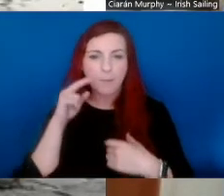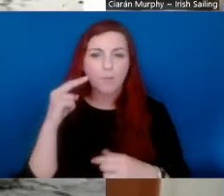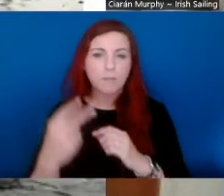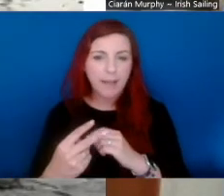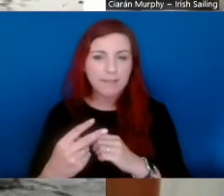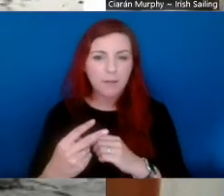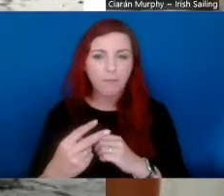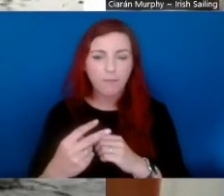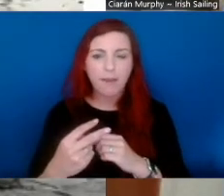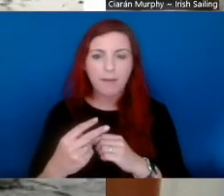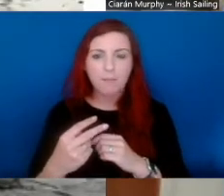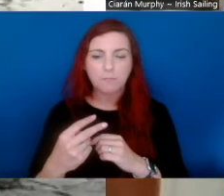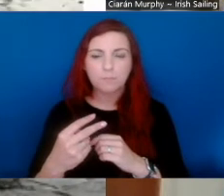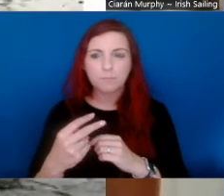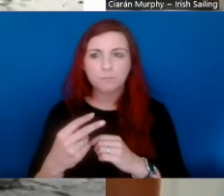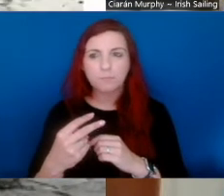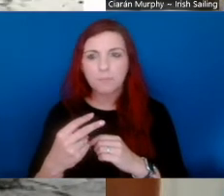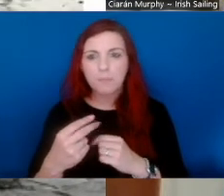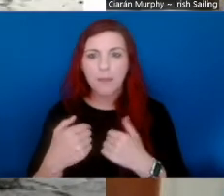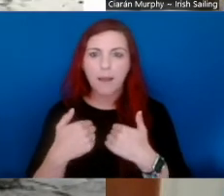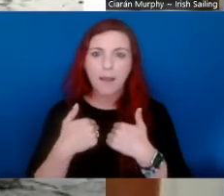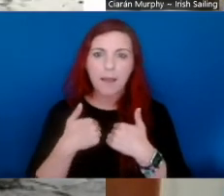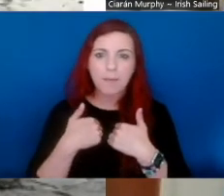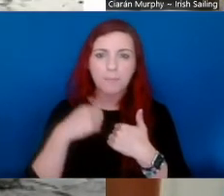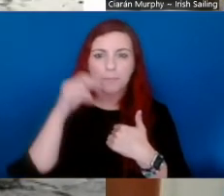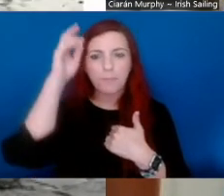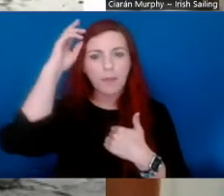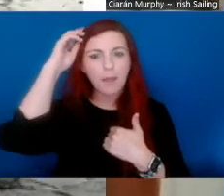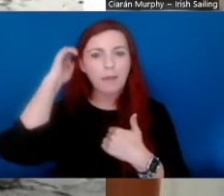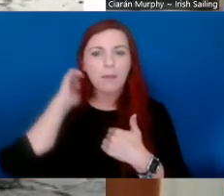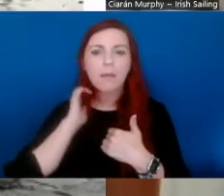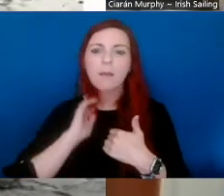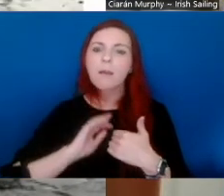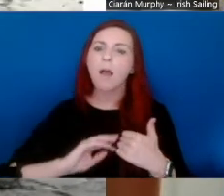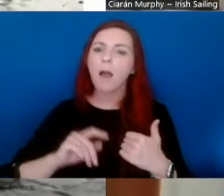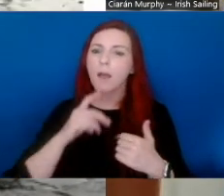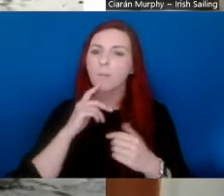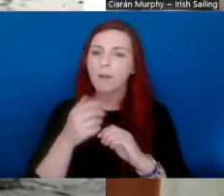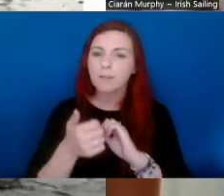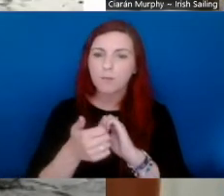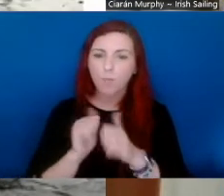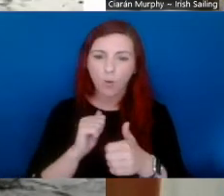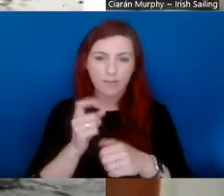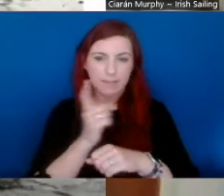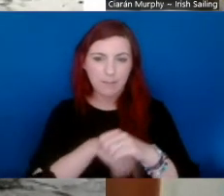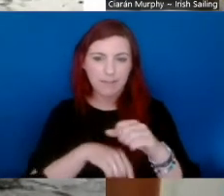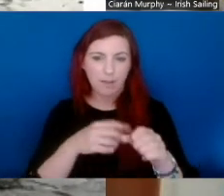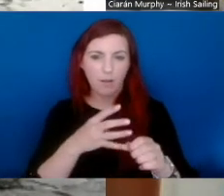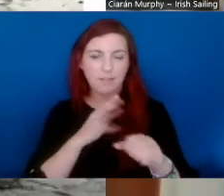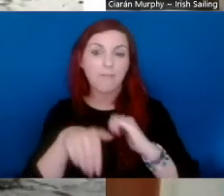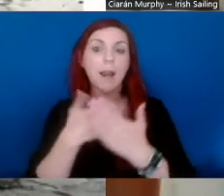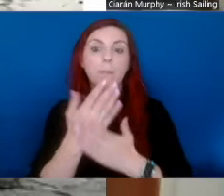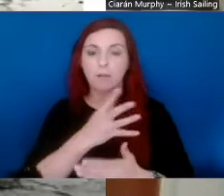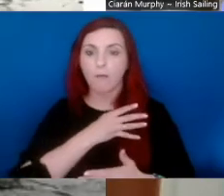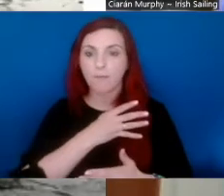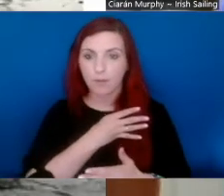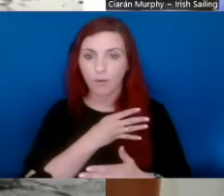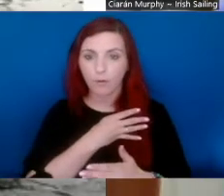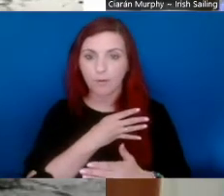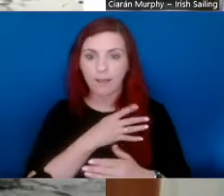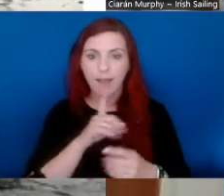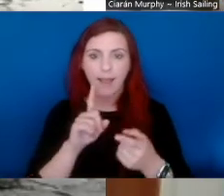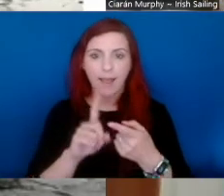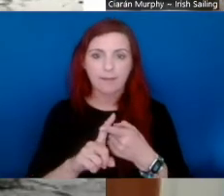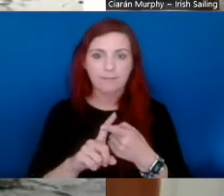my perspective, I'm a Sports Inclusion Disability Officer, or a Development Officer,